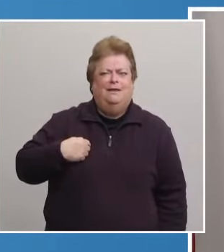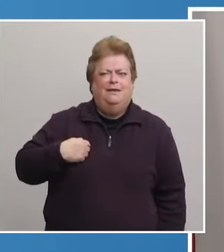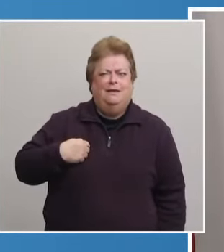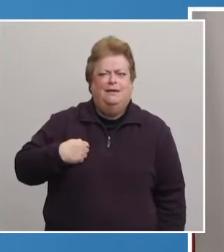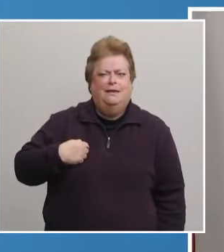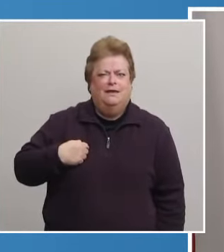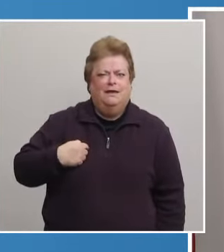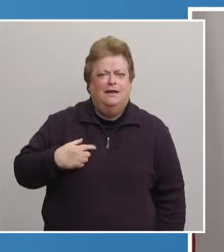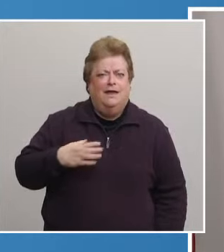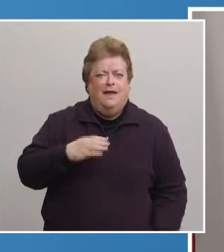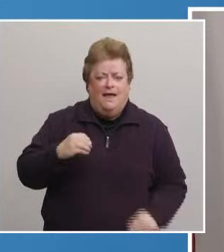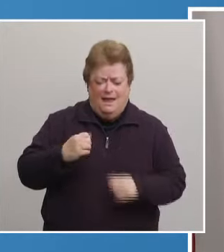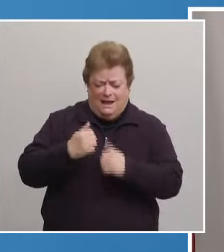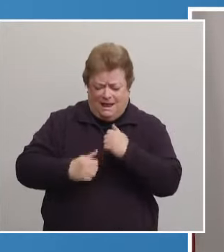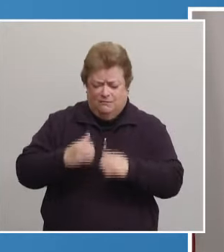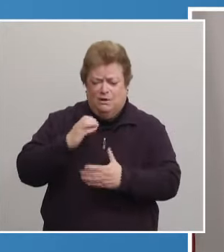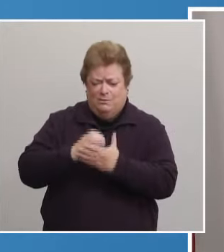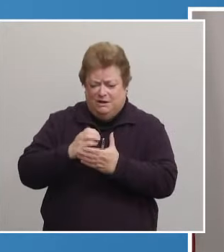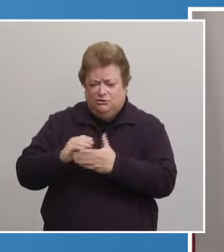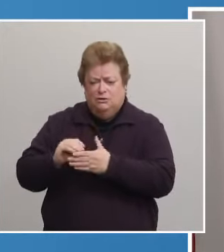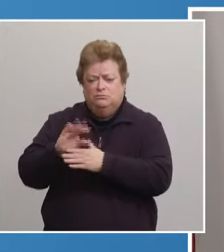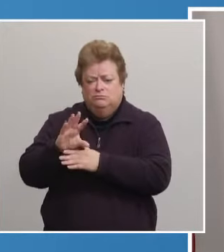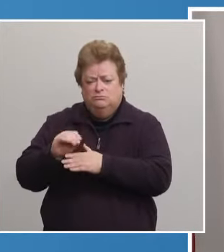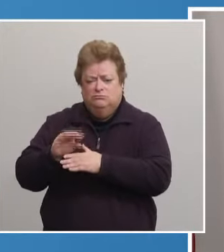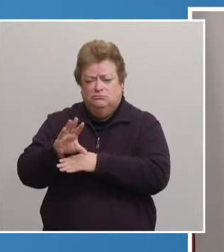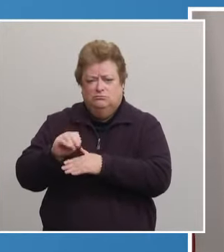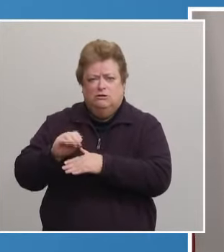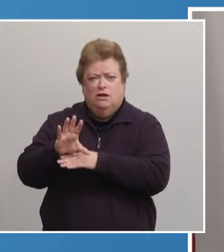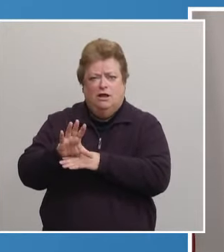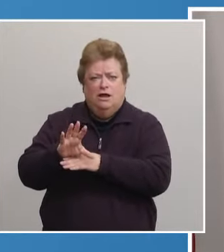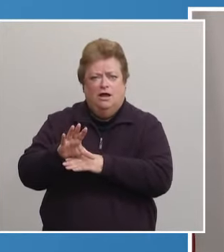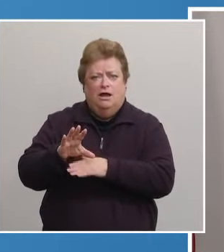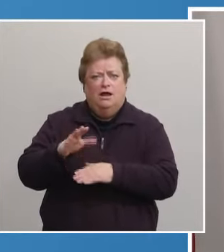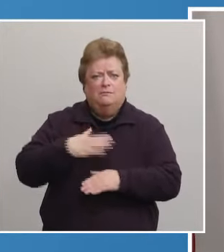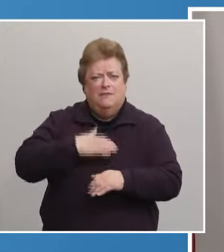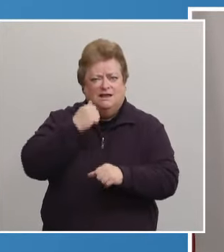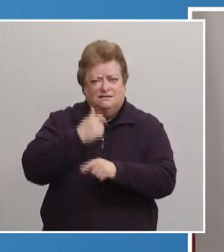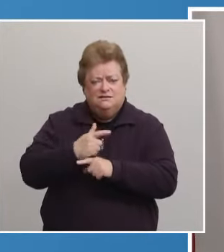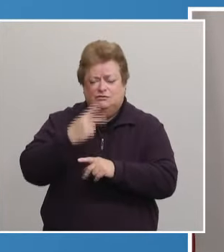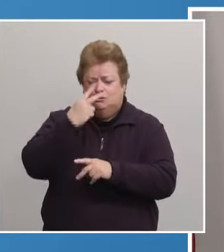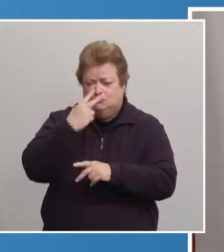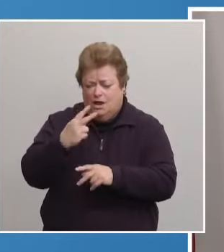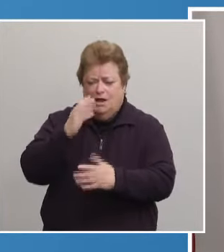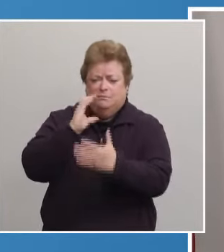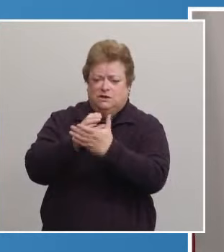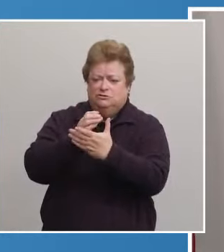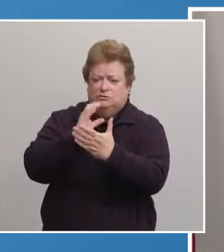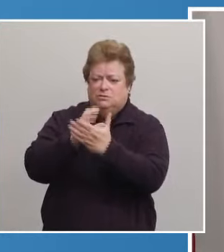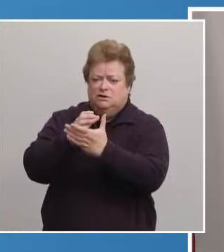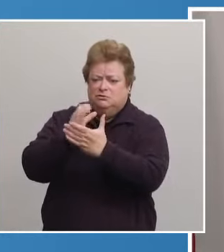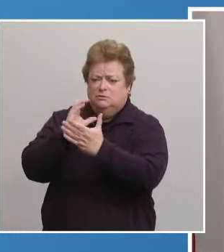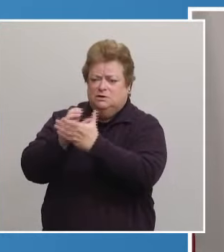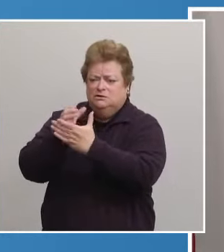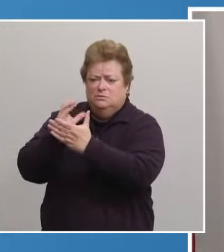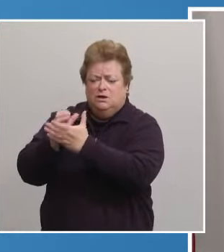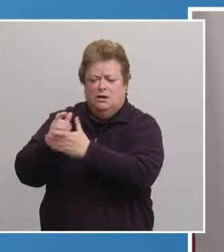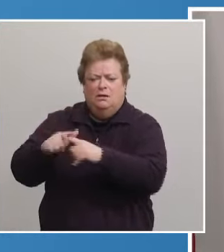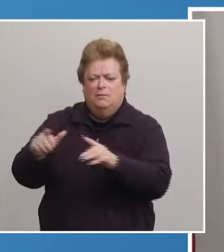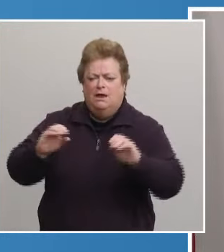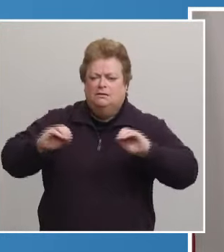And with every click of the slide carousel, my little sister saw image after image in which she could not find herself.